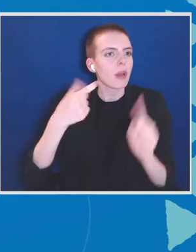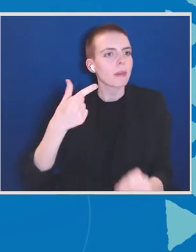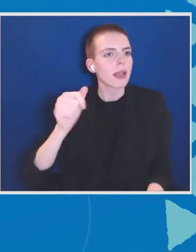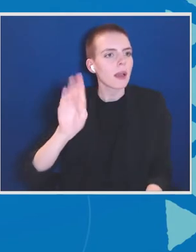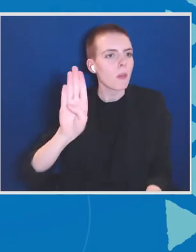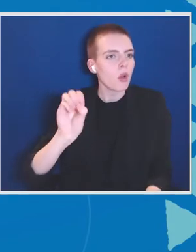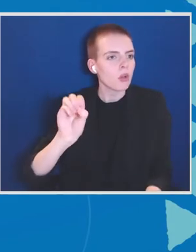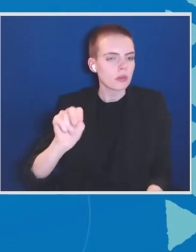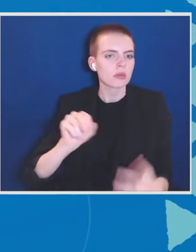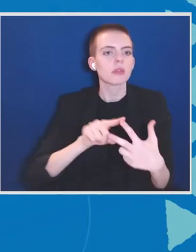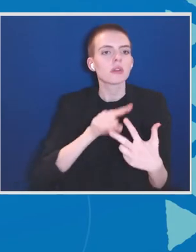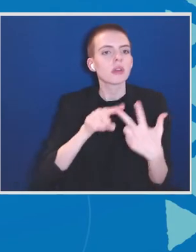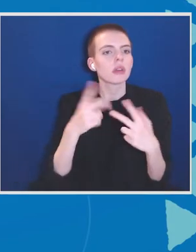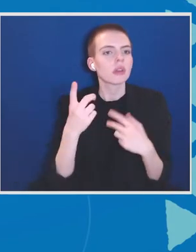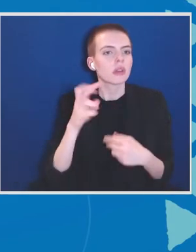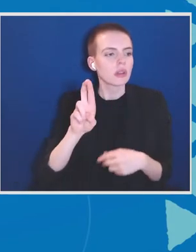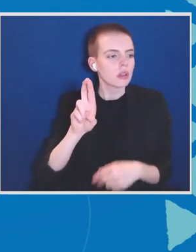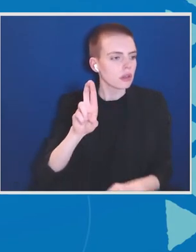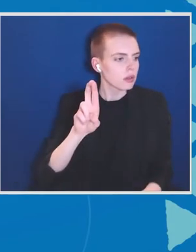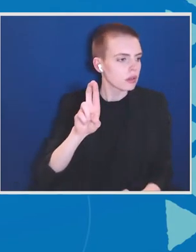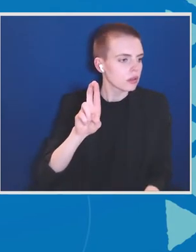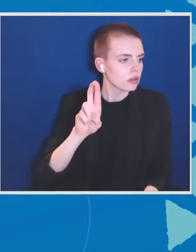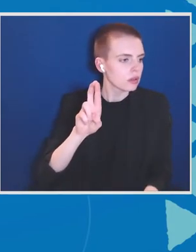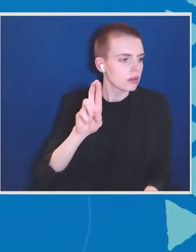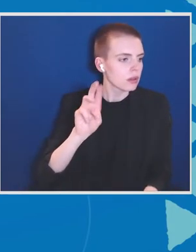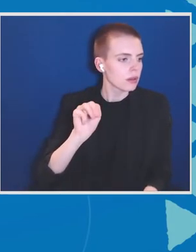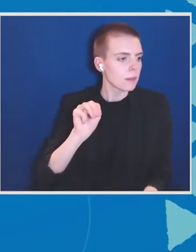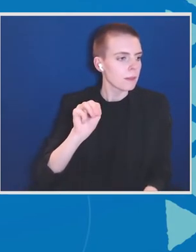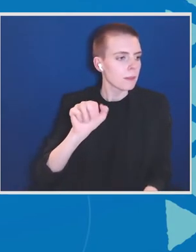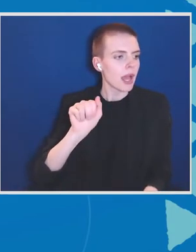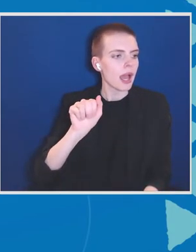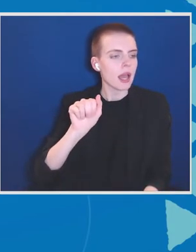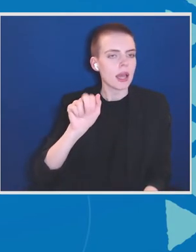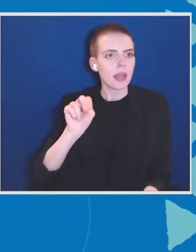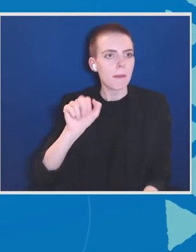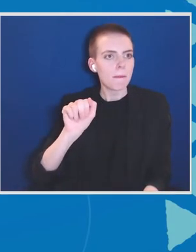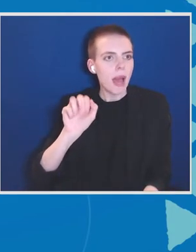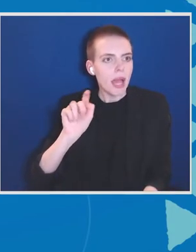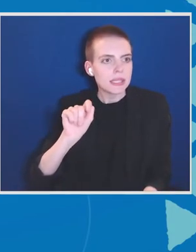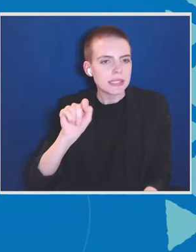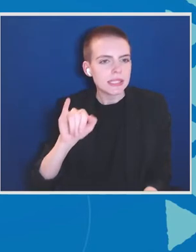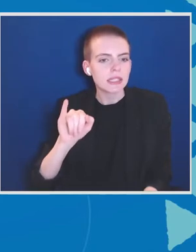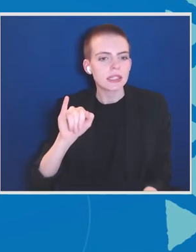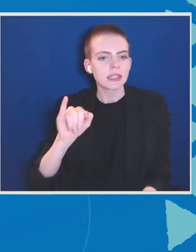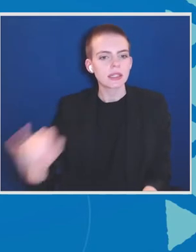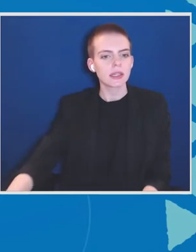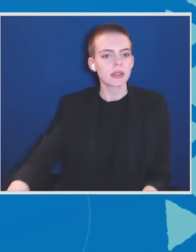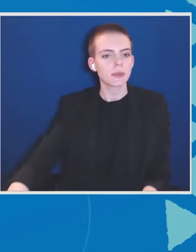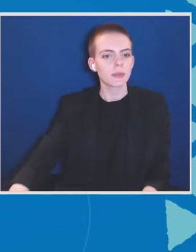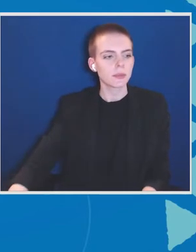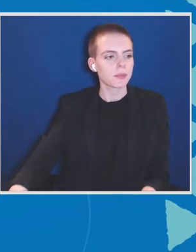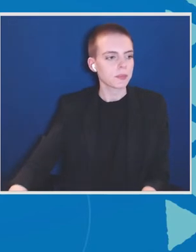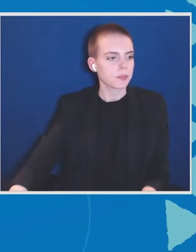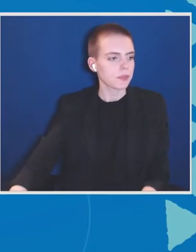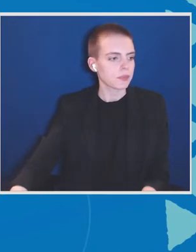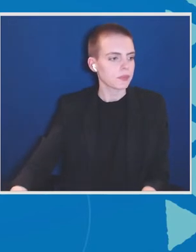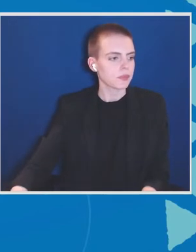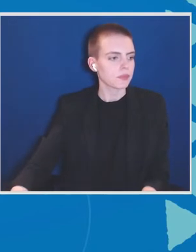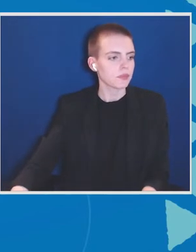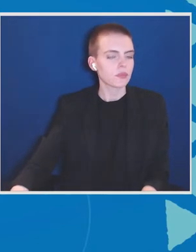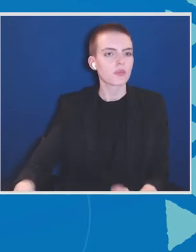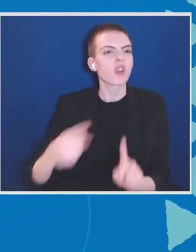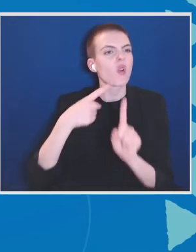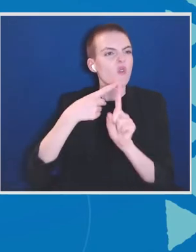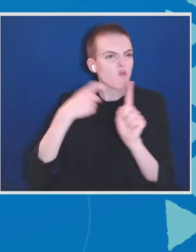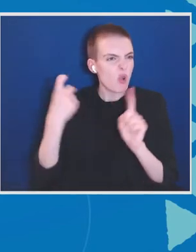Dr. Manumata B. Tapu-Rusen, Director General, Pacific Island Forum Fishery Agency, the Honorable